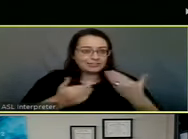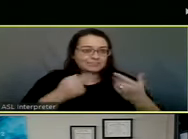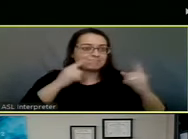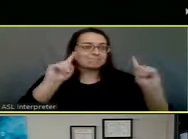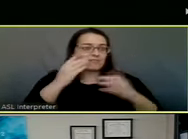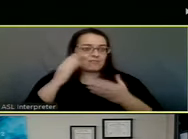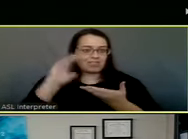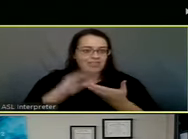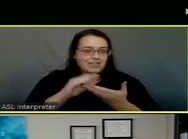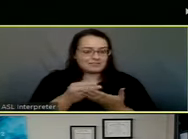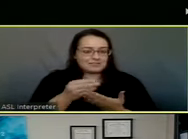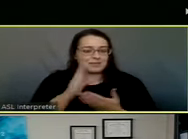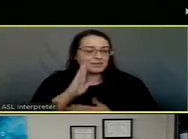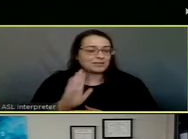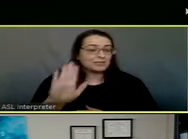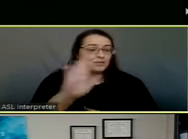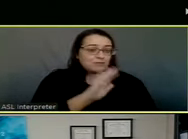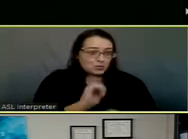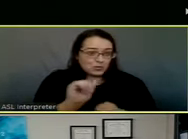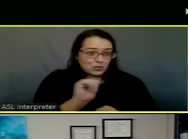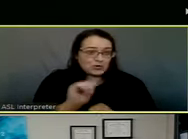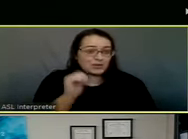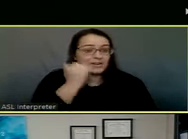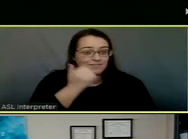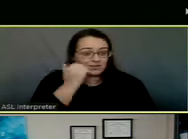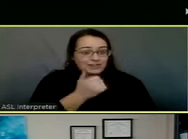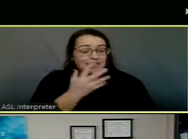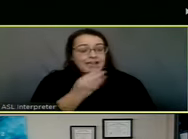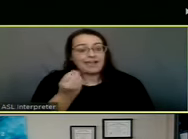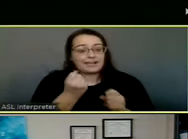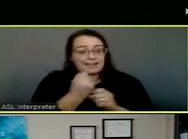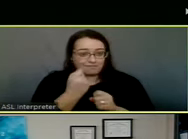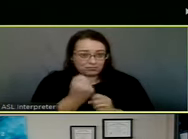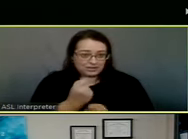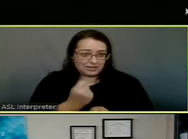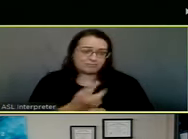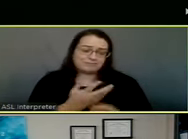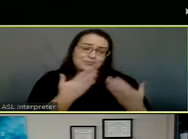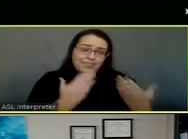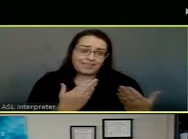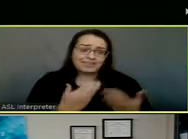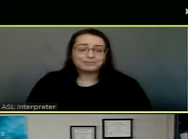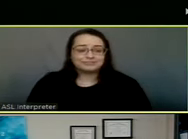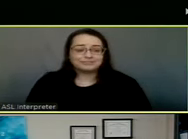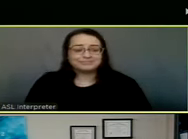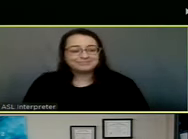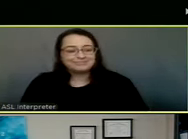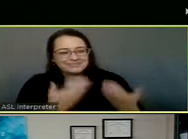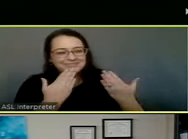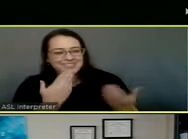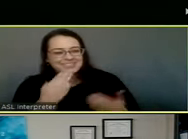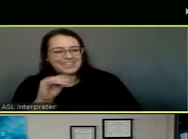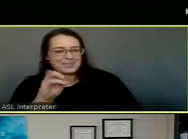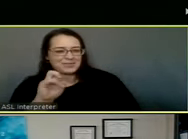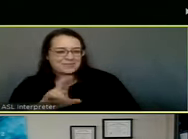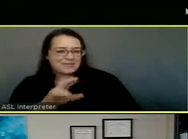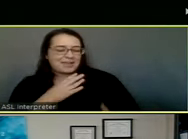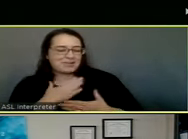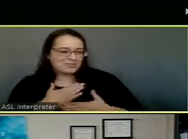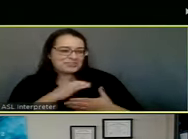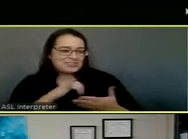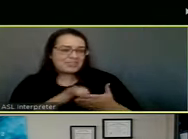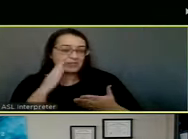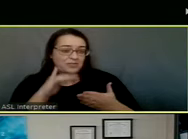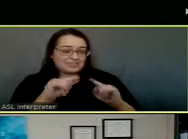because of the work that y'all do day in and day out and year over year. So thank you. Thank you, Mayor. Appreciate that. I know